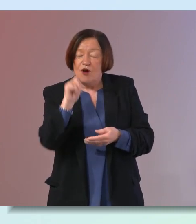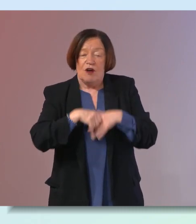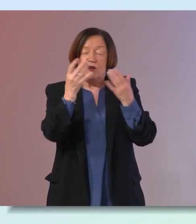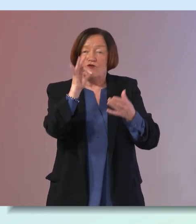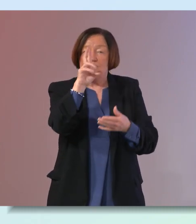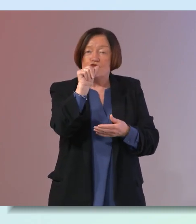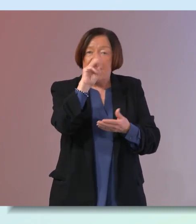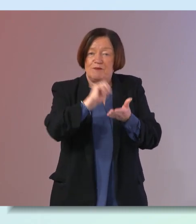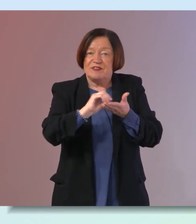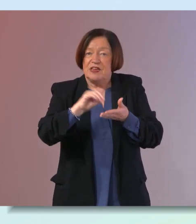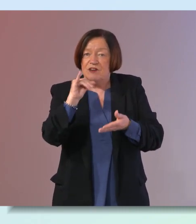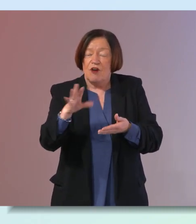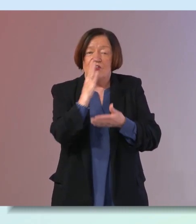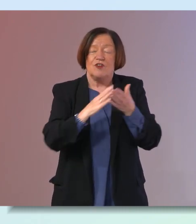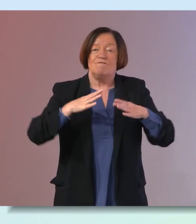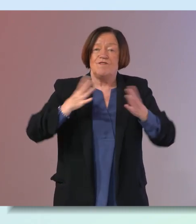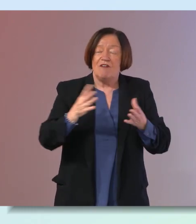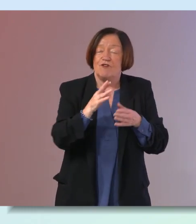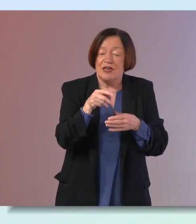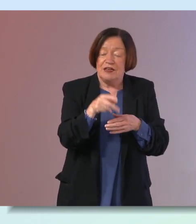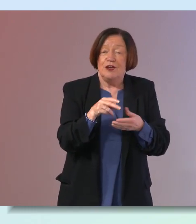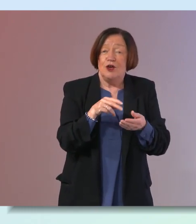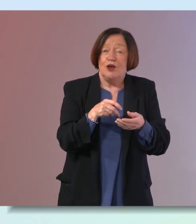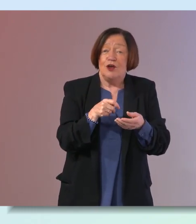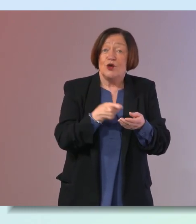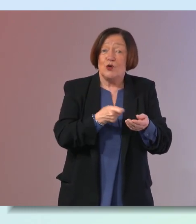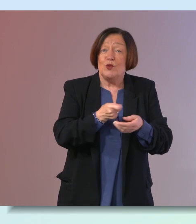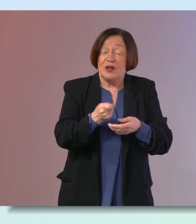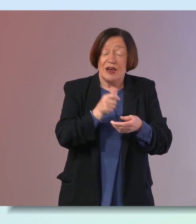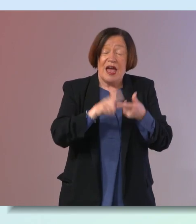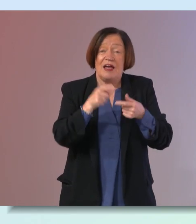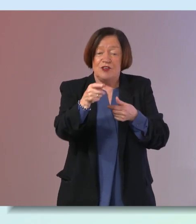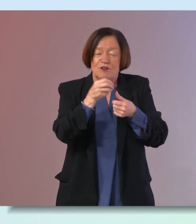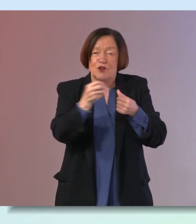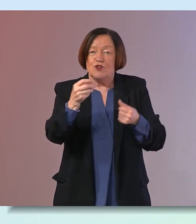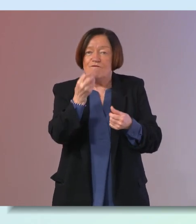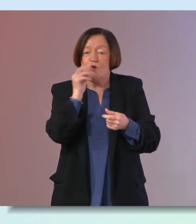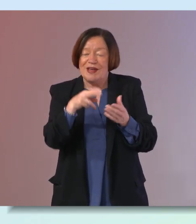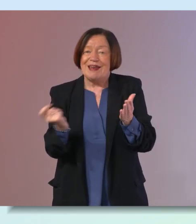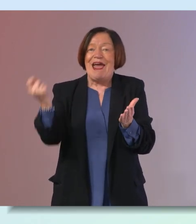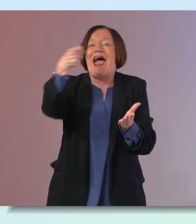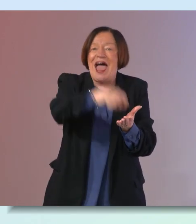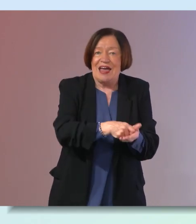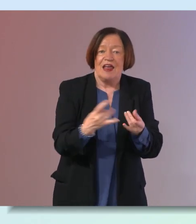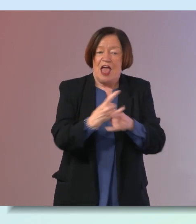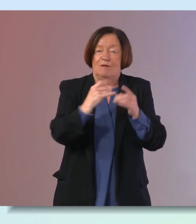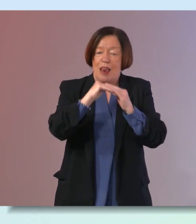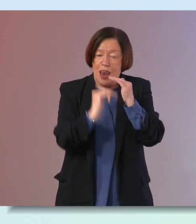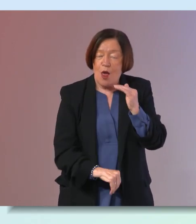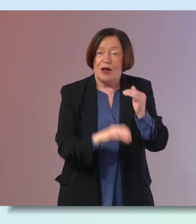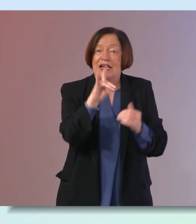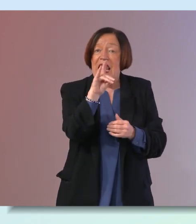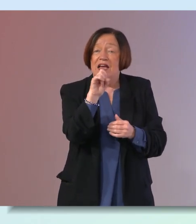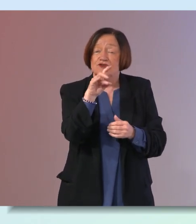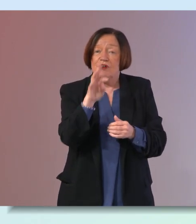or some kind of fat-free cooking methods and then there's also certain foods that we can add in that will help to lower your cholesterol so we call